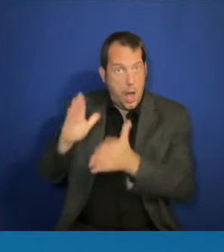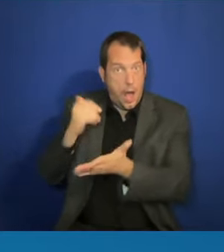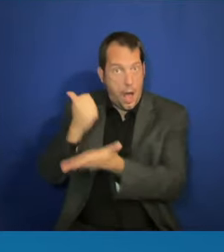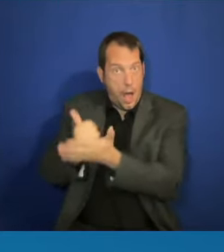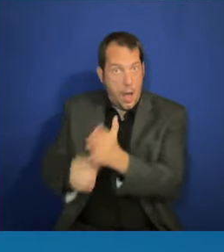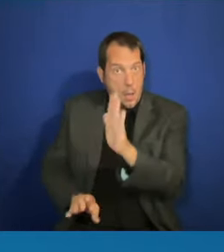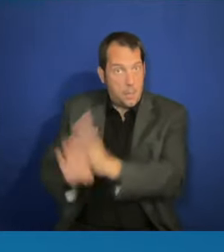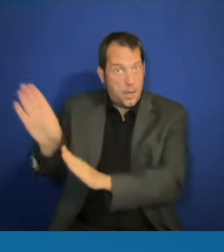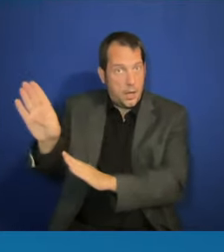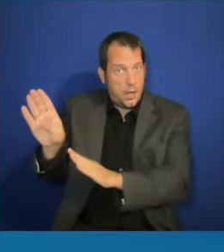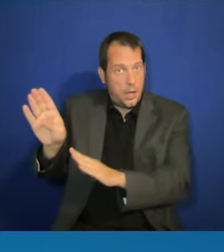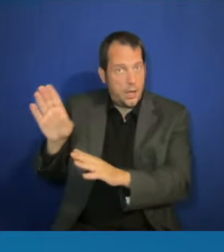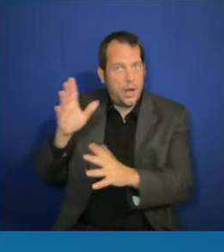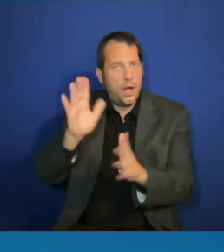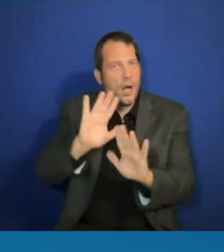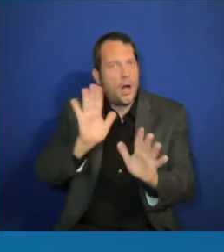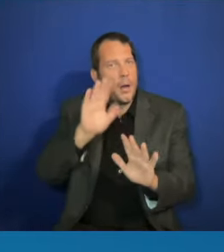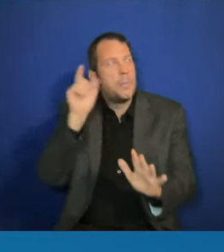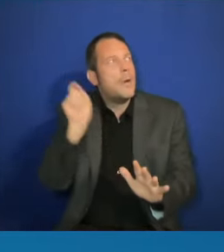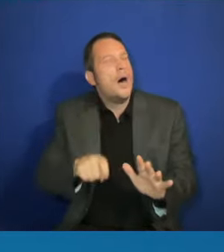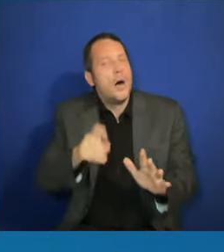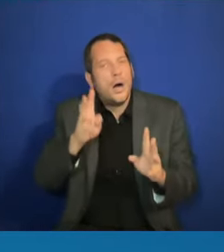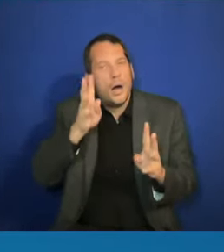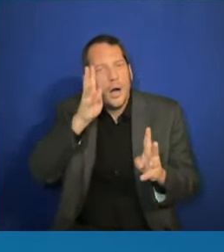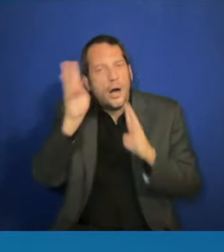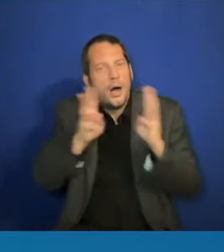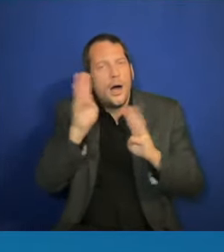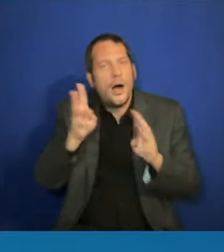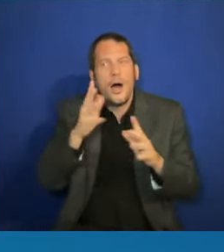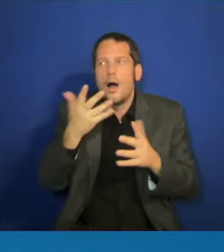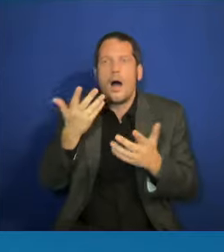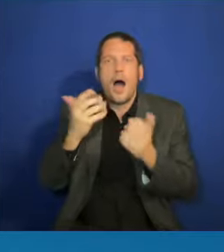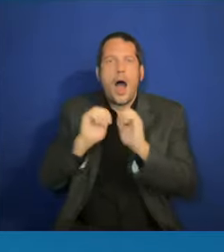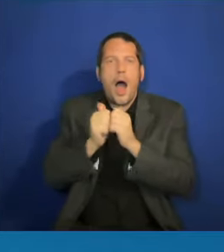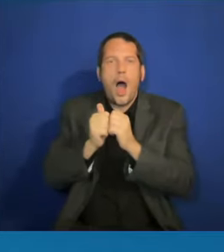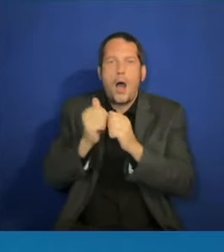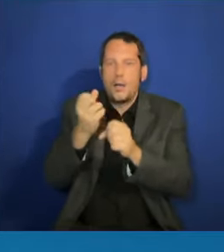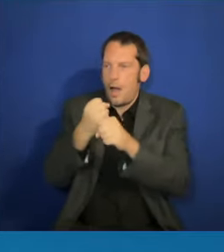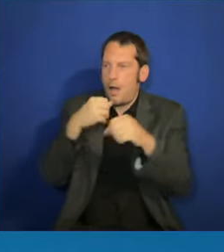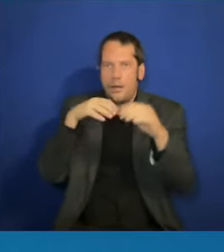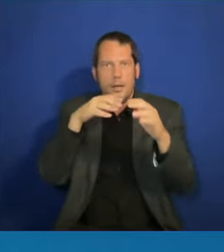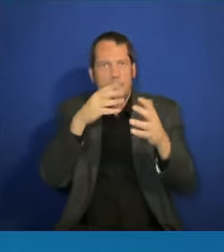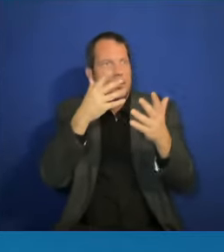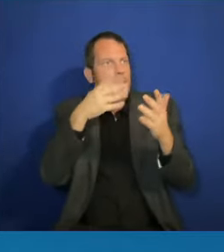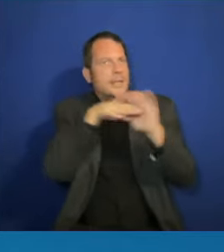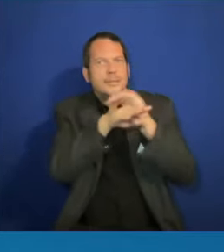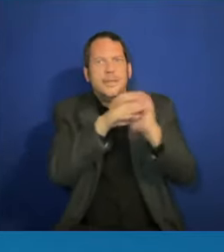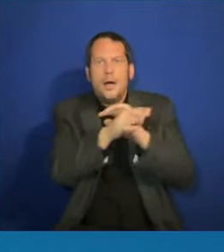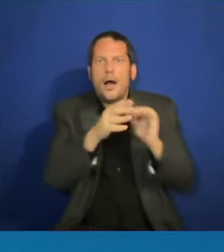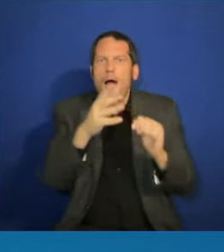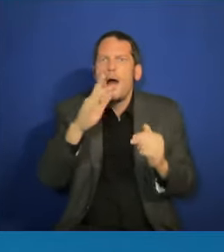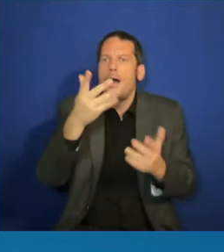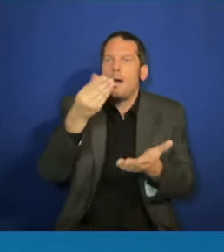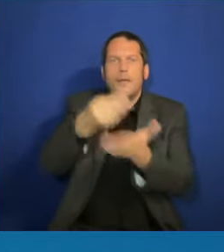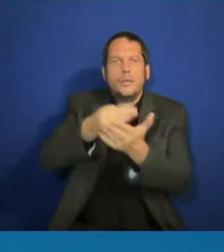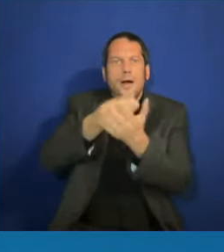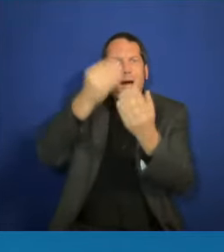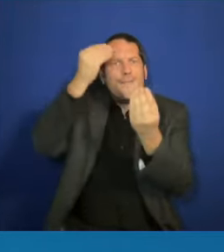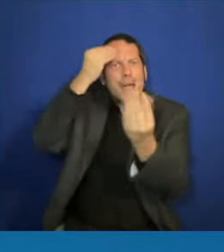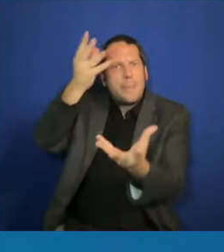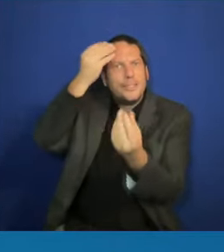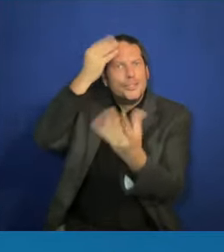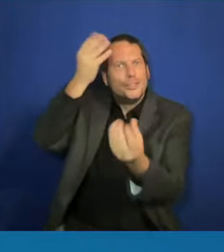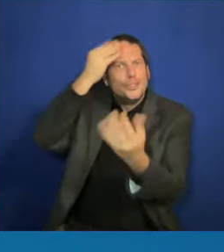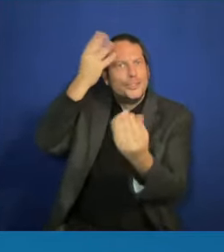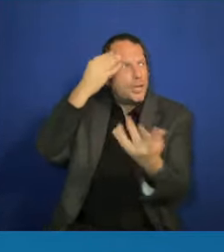to financial literacy. You know, there are very few of us who grew up in a household where people were engaged